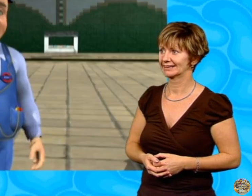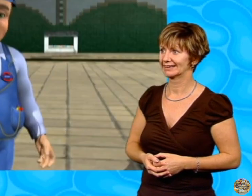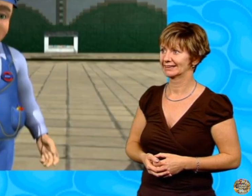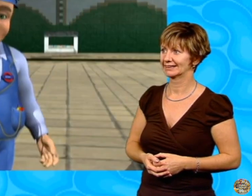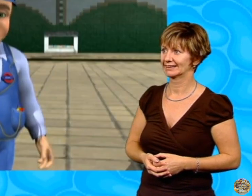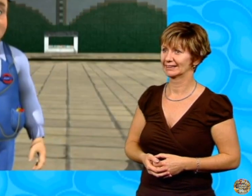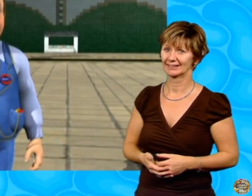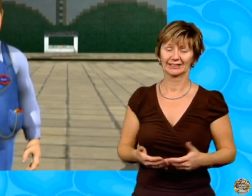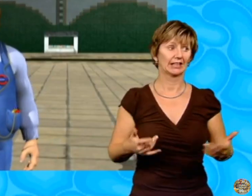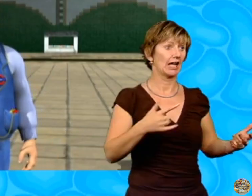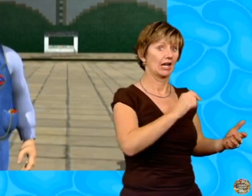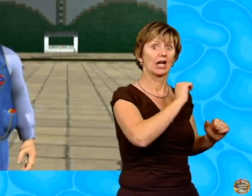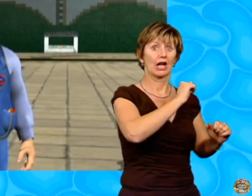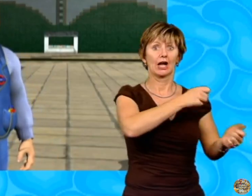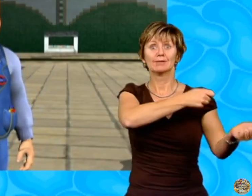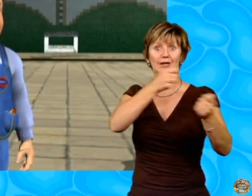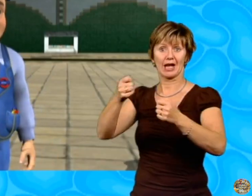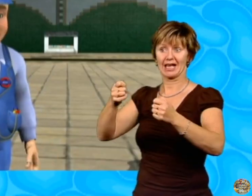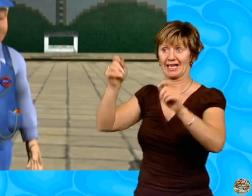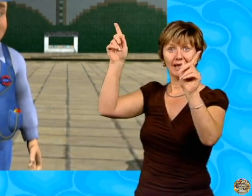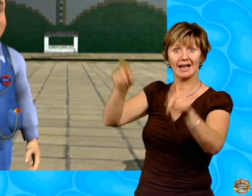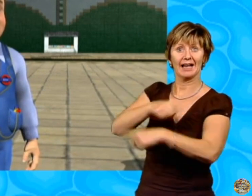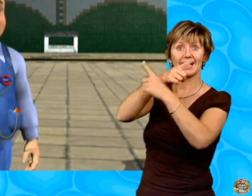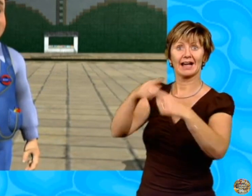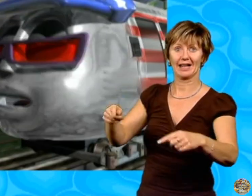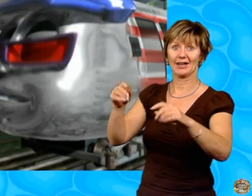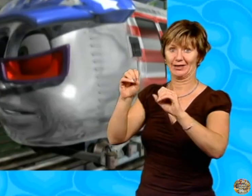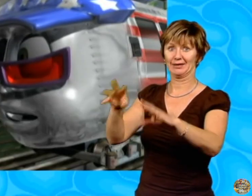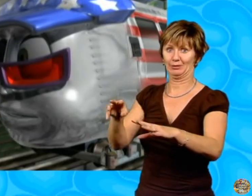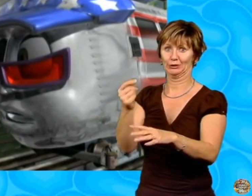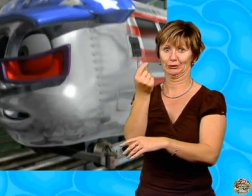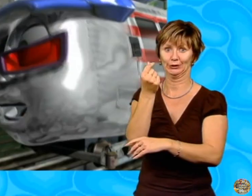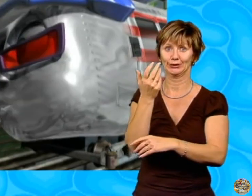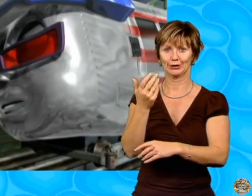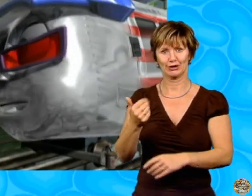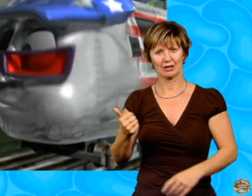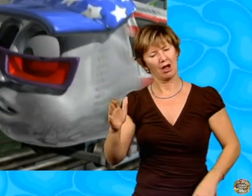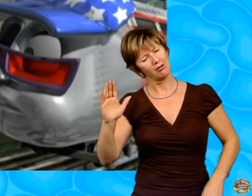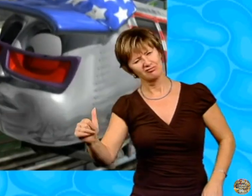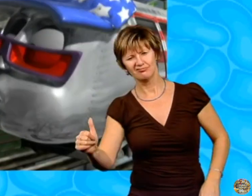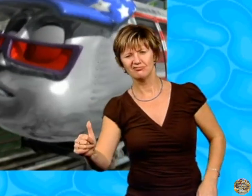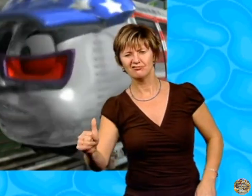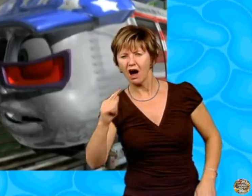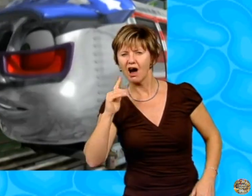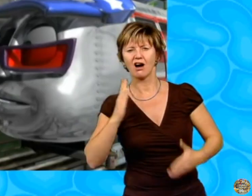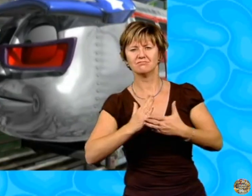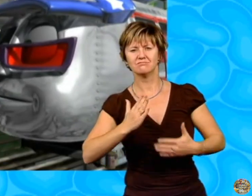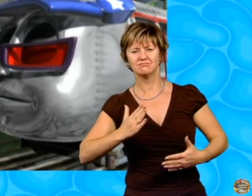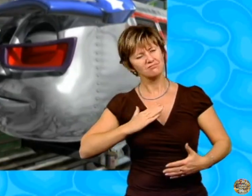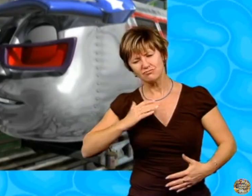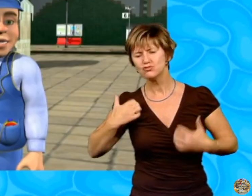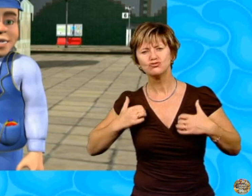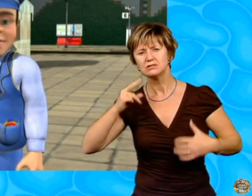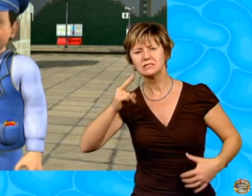The statue will be in its special place any moment now, Brooklyn. I can't tell you how much I'm looking forward to seeing it.